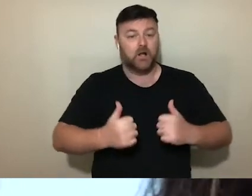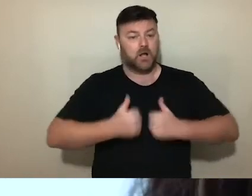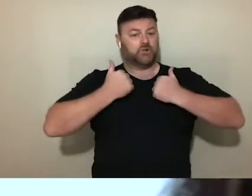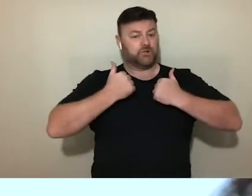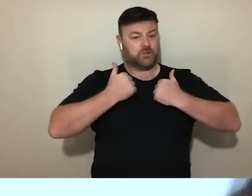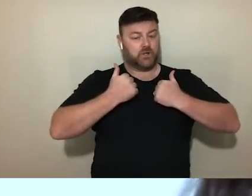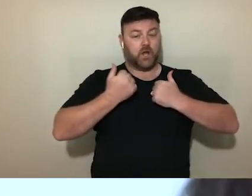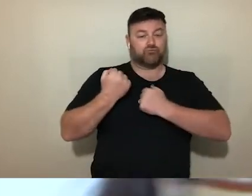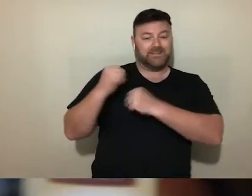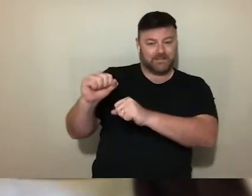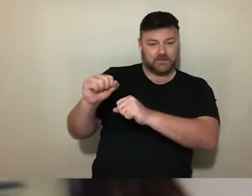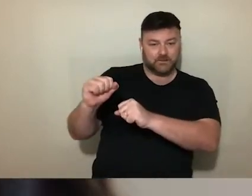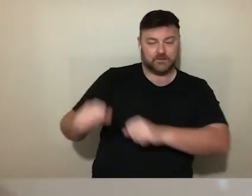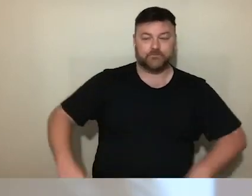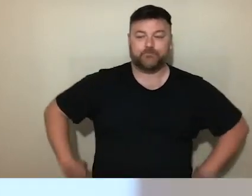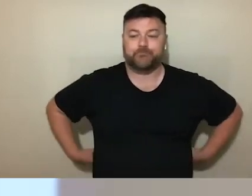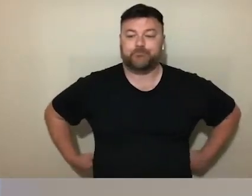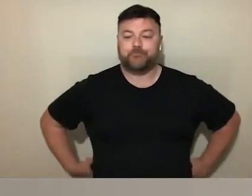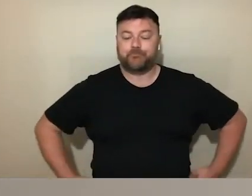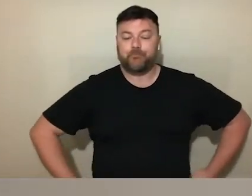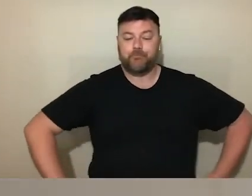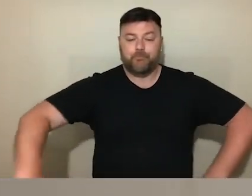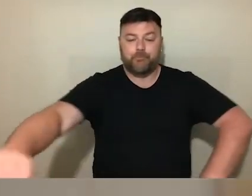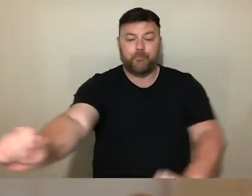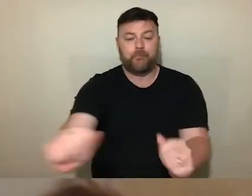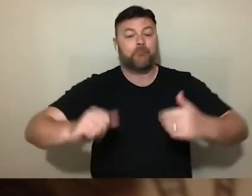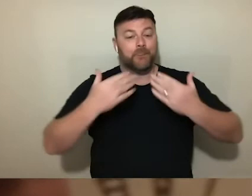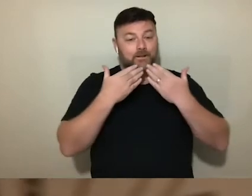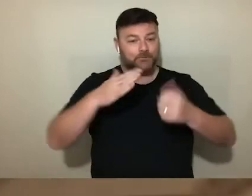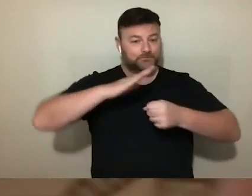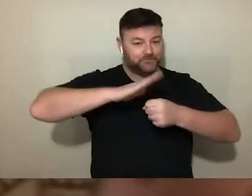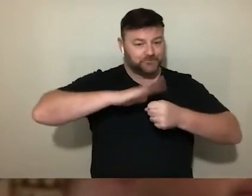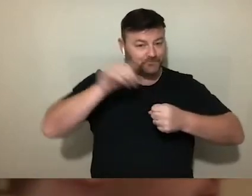Gianmaria. Gianmaria you, Carlos. Hello? Yeah.